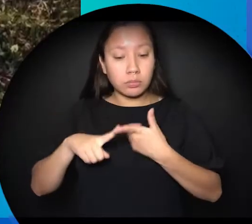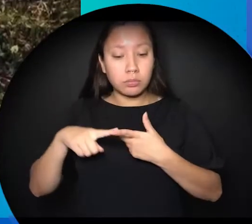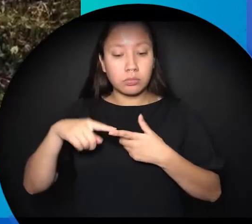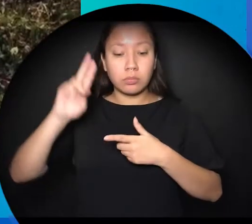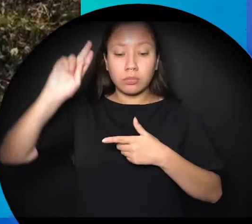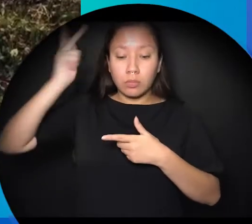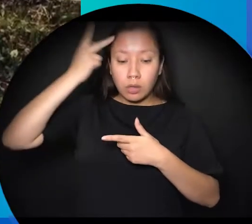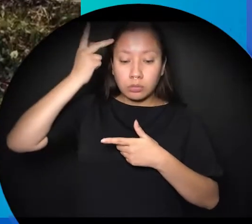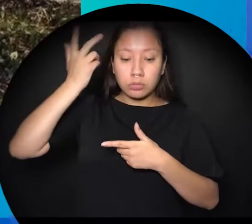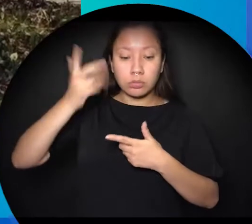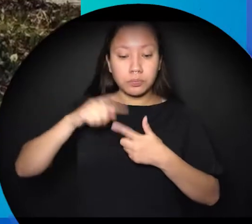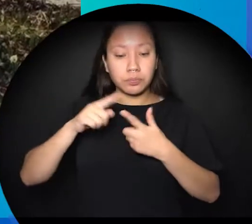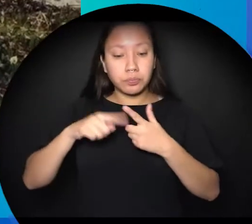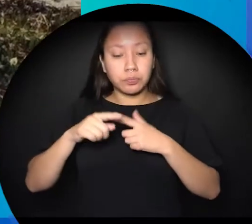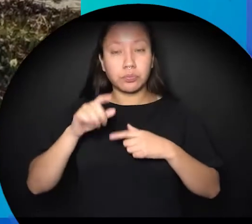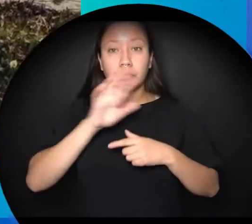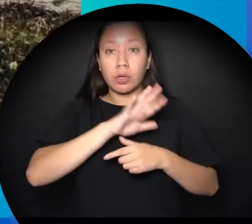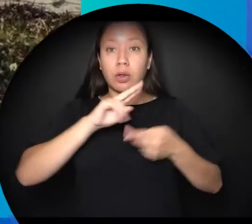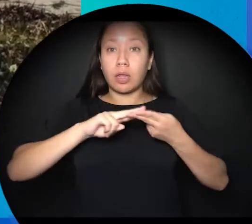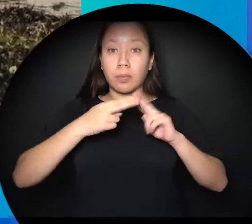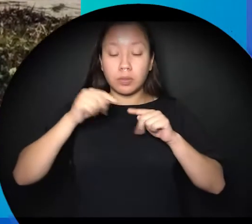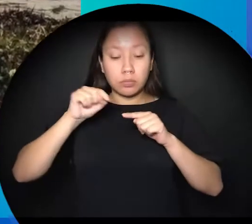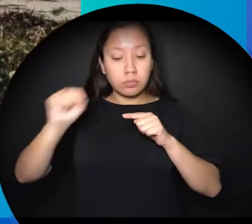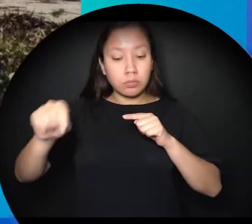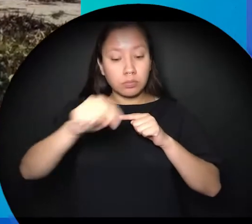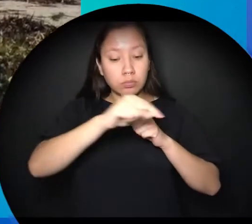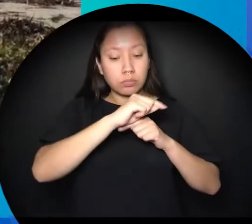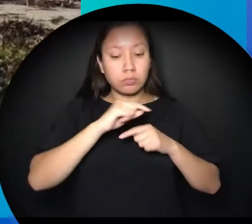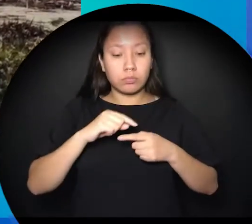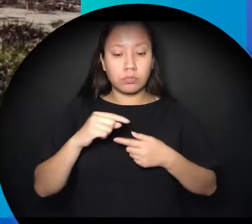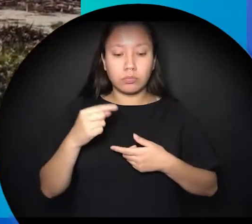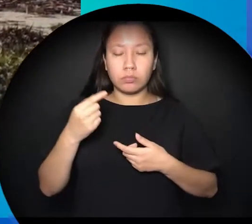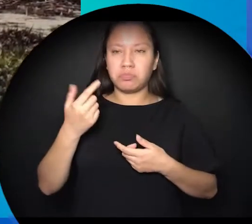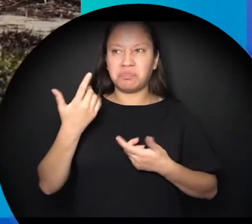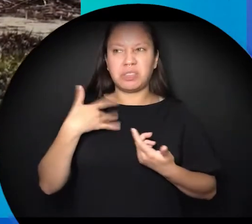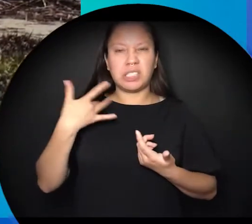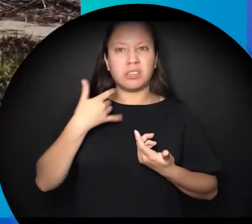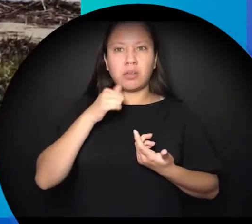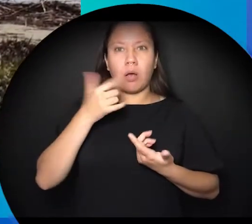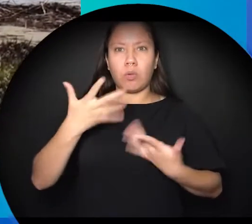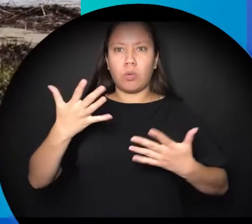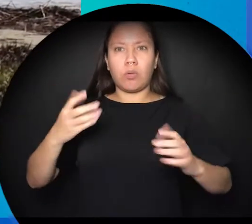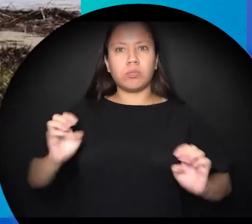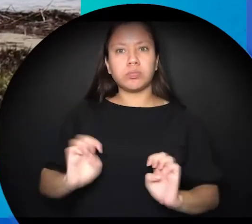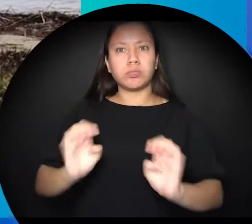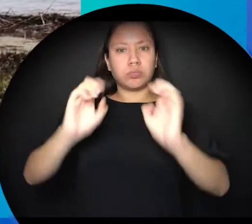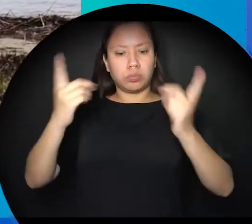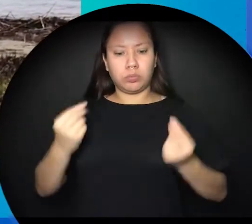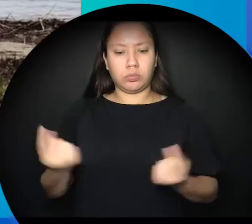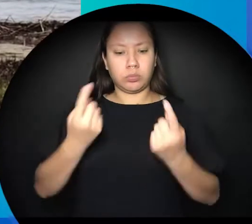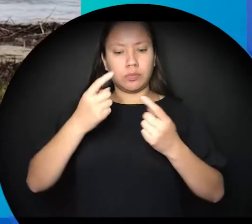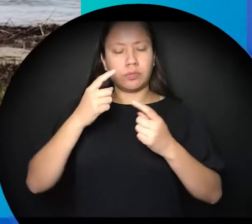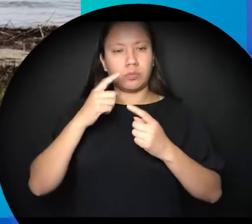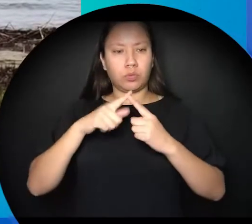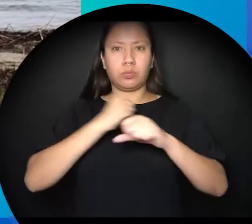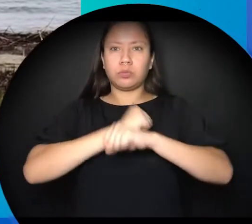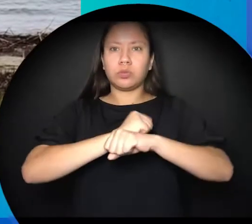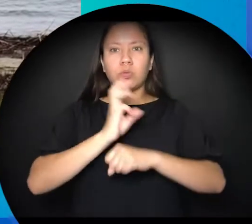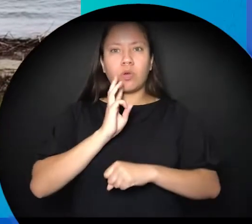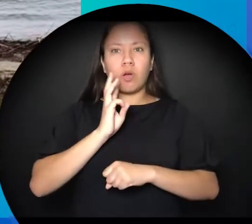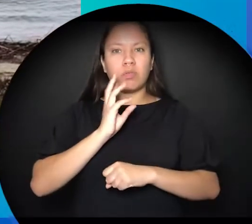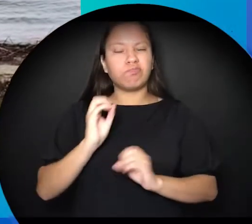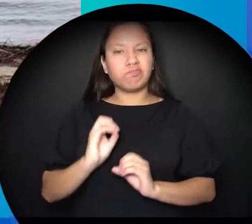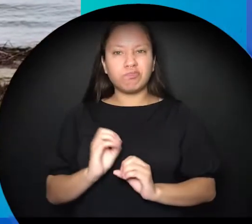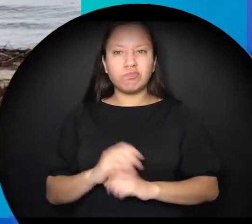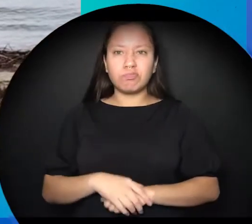one year later, over by the Atlantic Ocean, a friend of Nukomis had a dream and she shared it with Nukomis